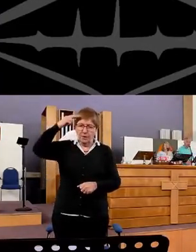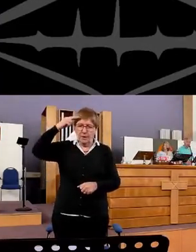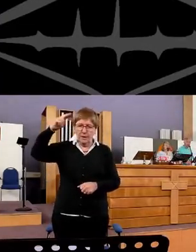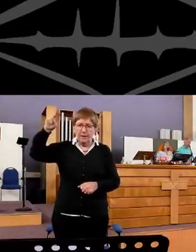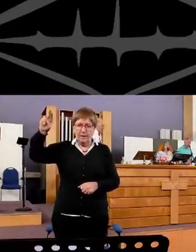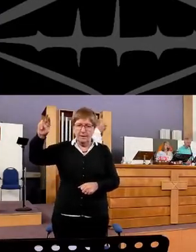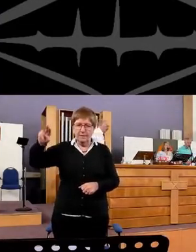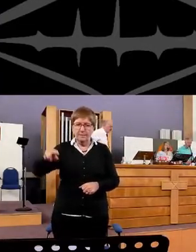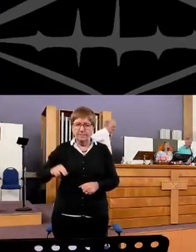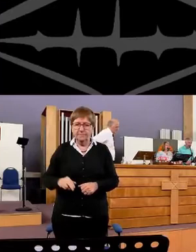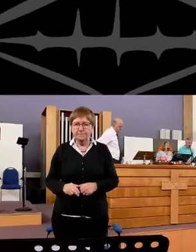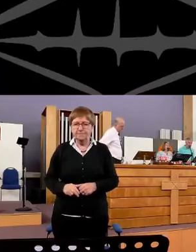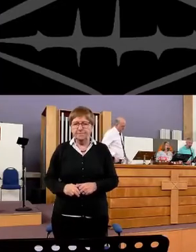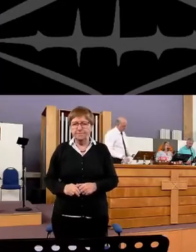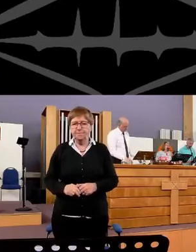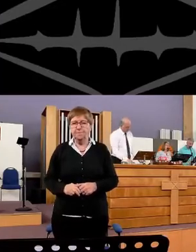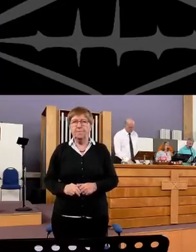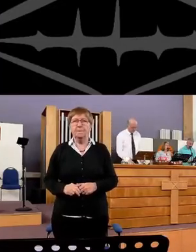your name.